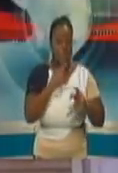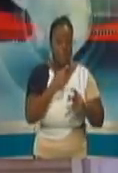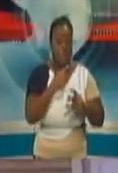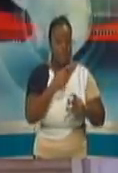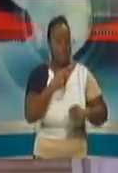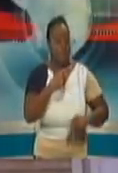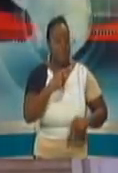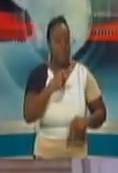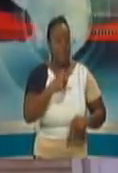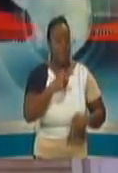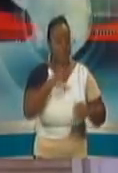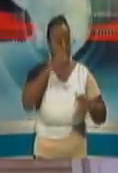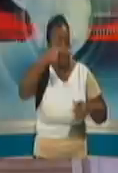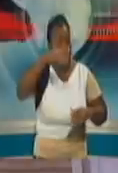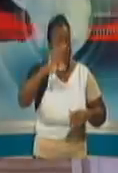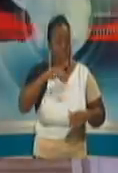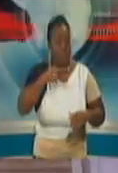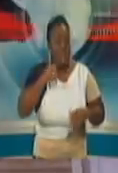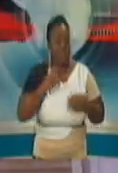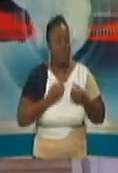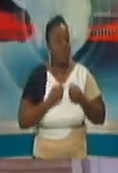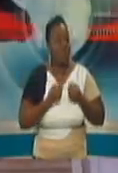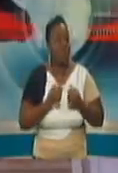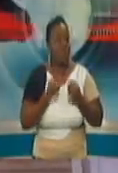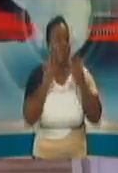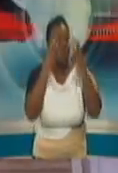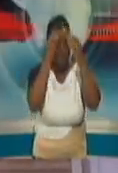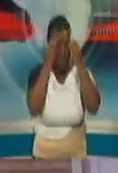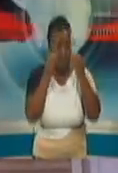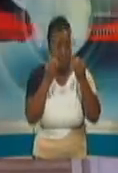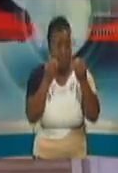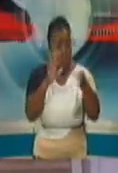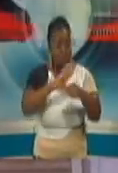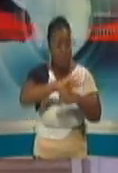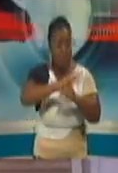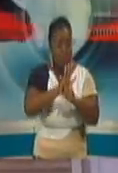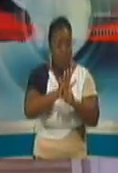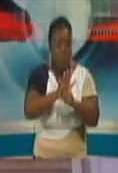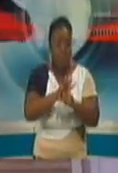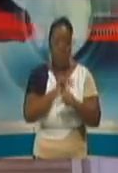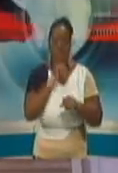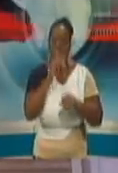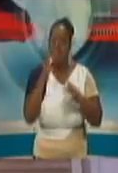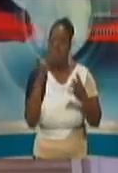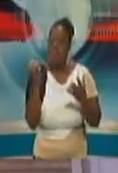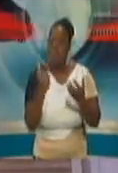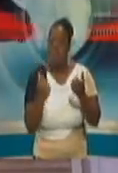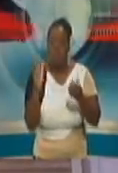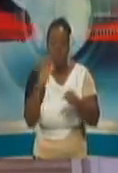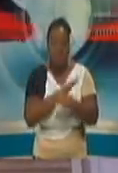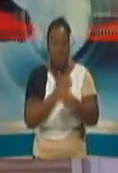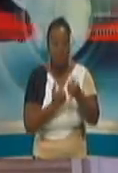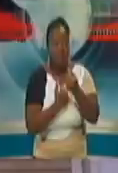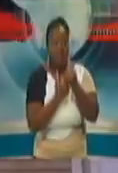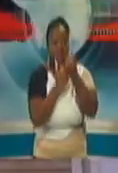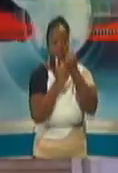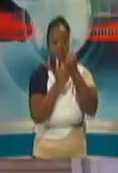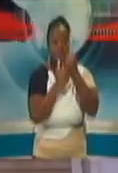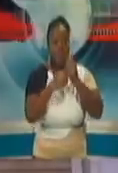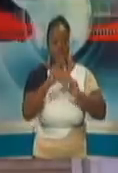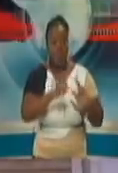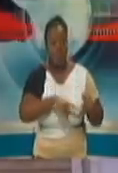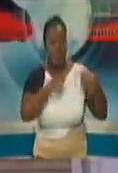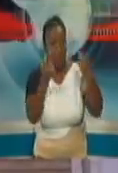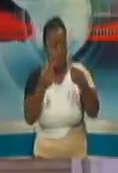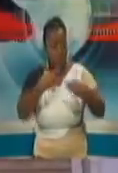feel like you may be a little bit overwhelmed with the COVID situation, and they haven't been able to get some assistance because they've been going to the office to get some